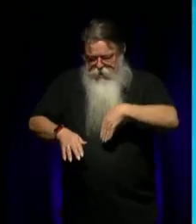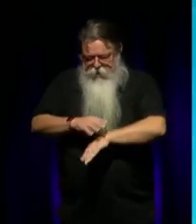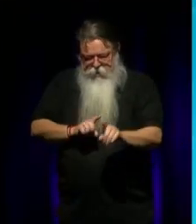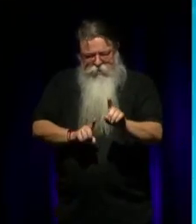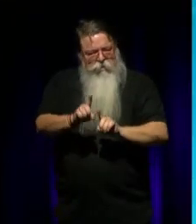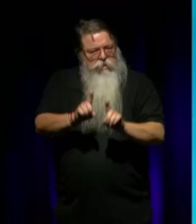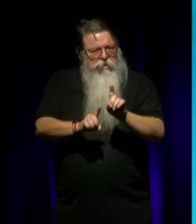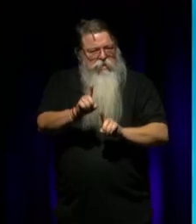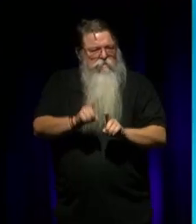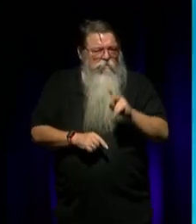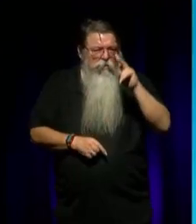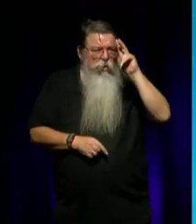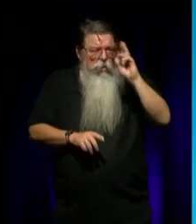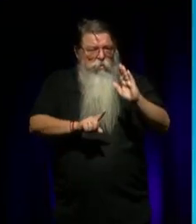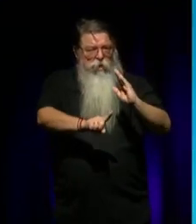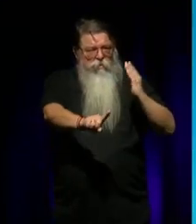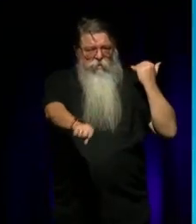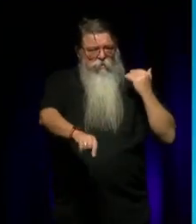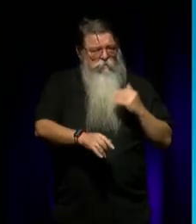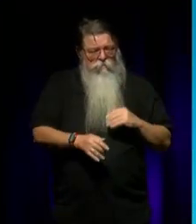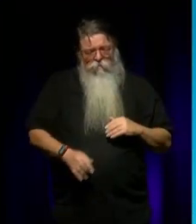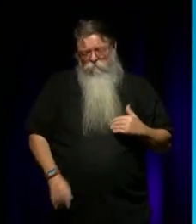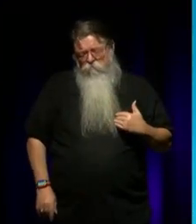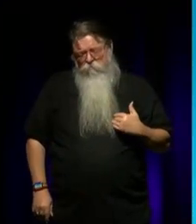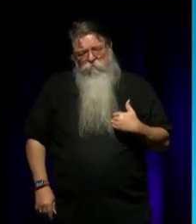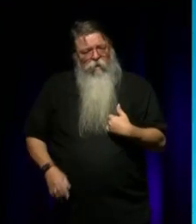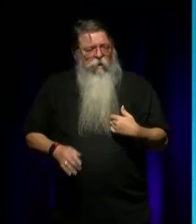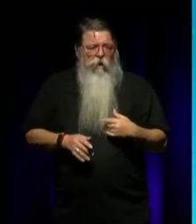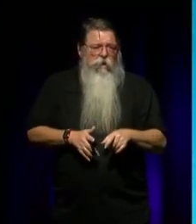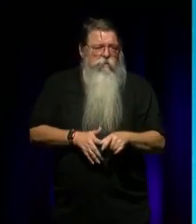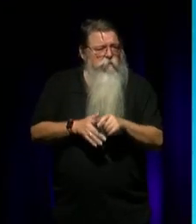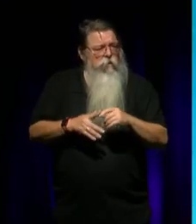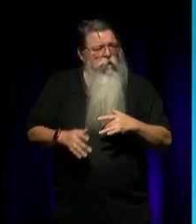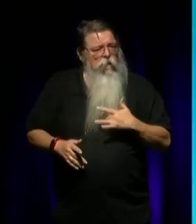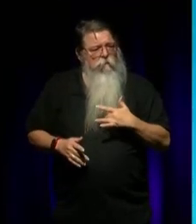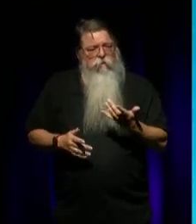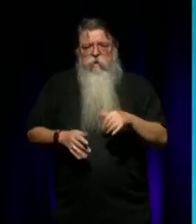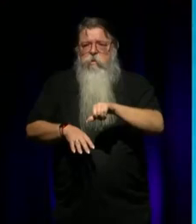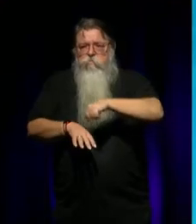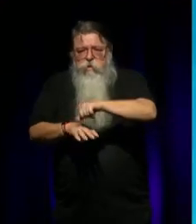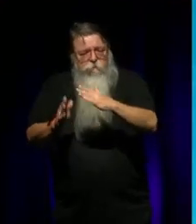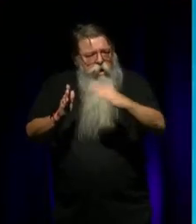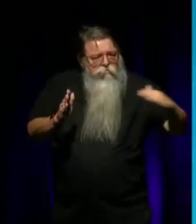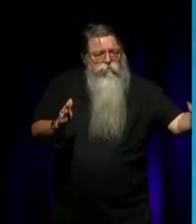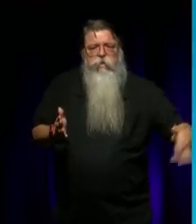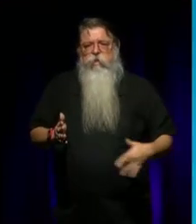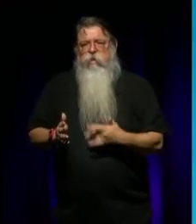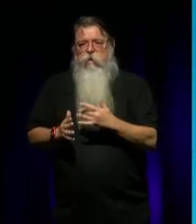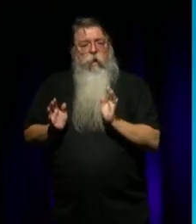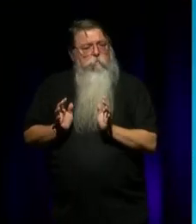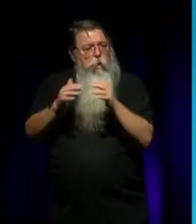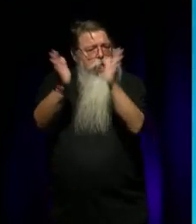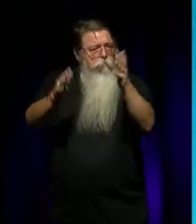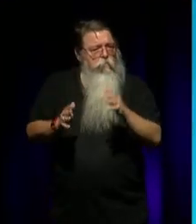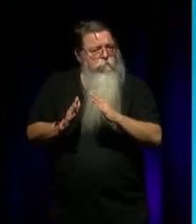it tough, you know. Like, working at a young age, and whether it's biscuit factories or shoe factories or the pineapple cannery at quite a young